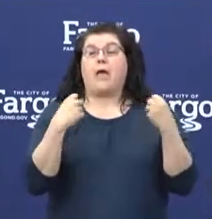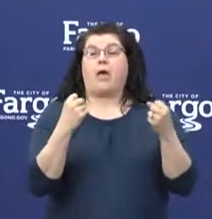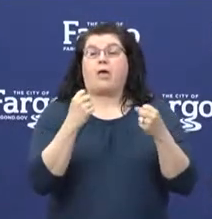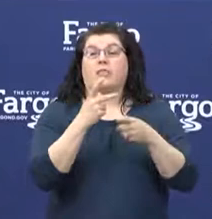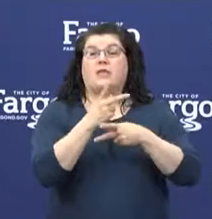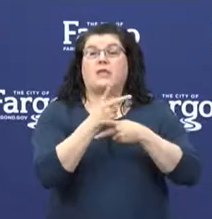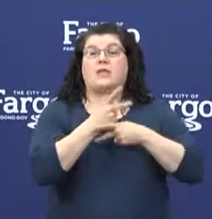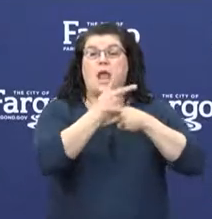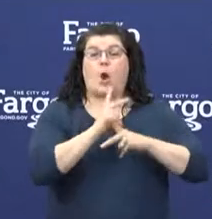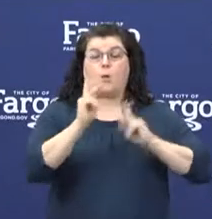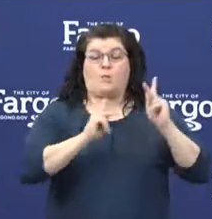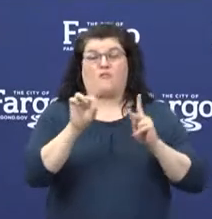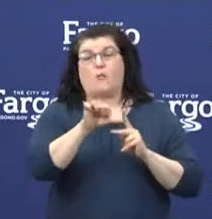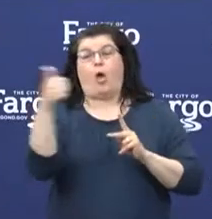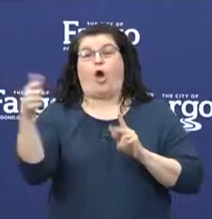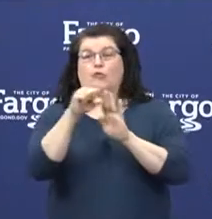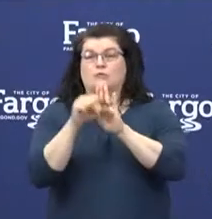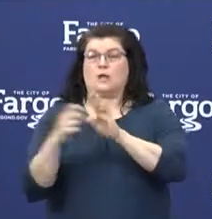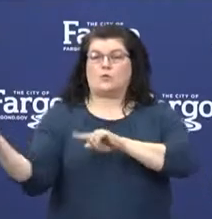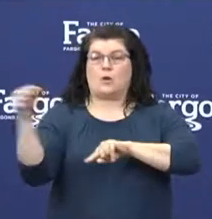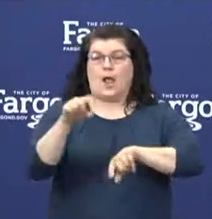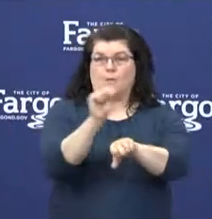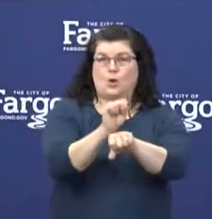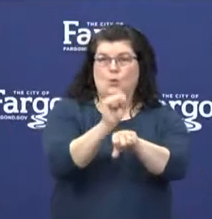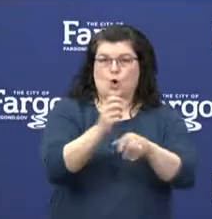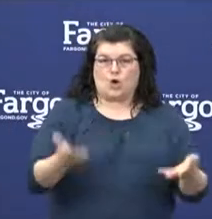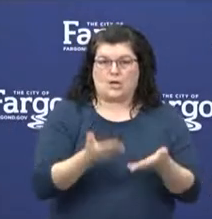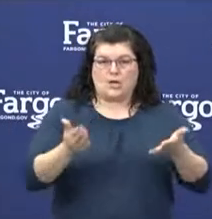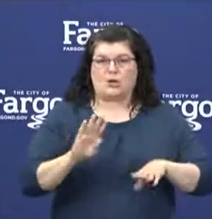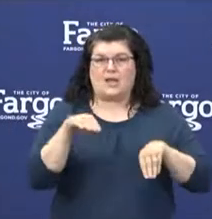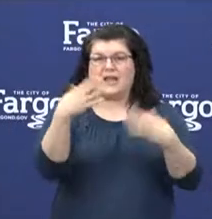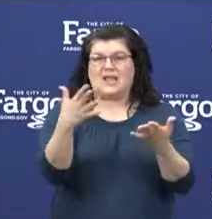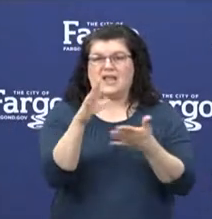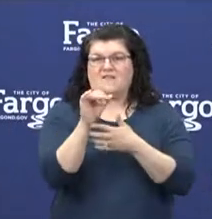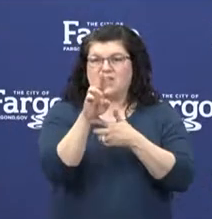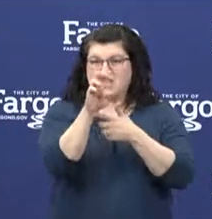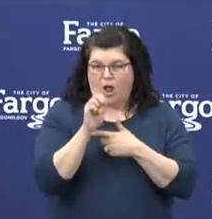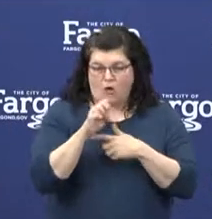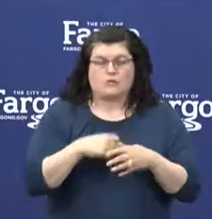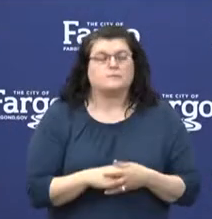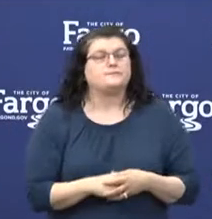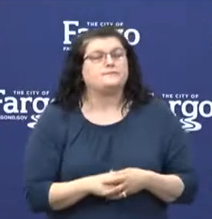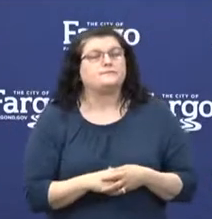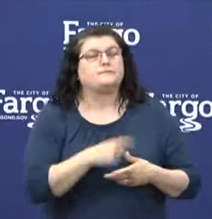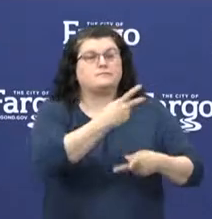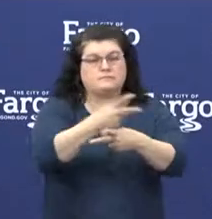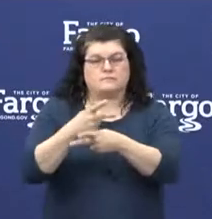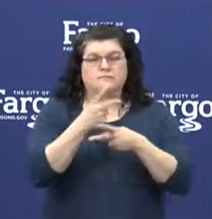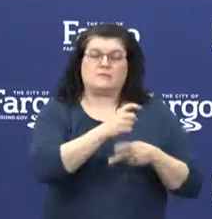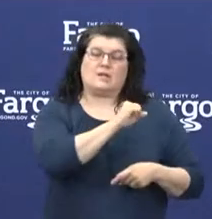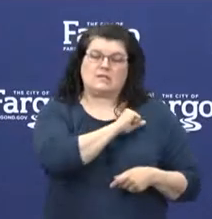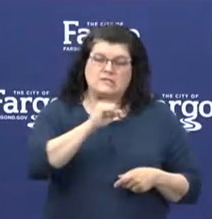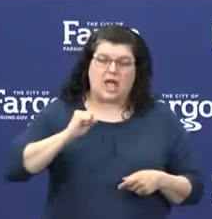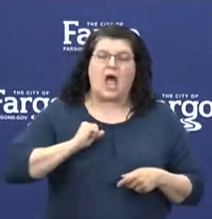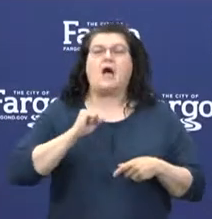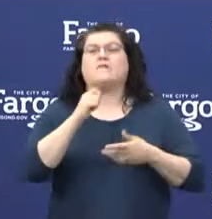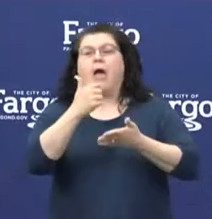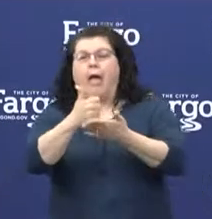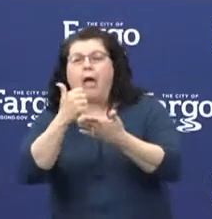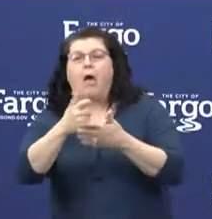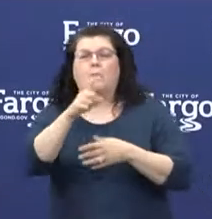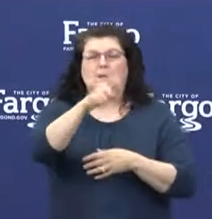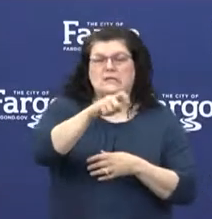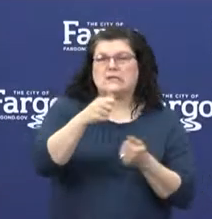providers from all other states to assist with providing care and filling staffing needs in their facilities. This executive